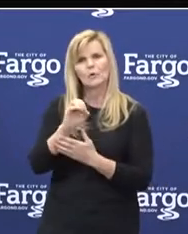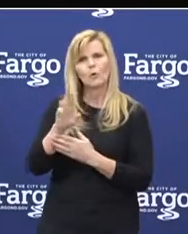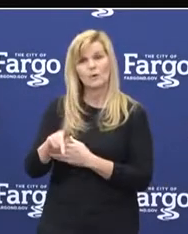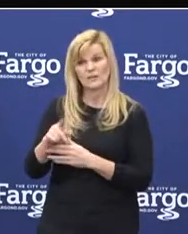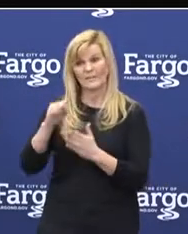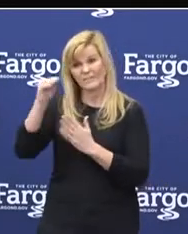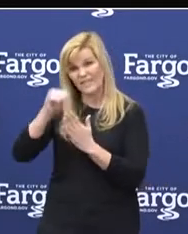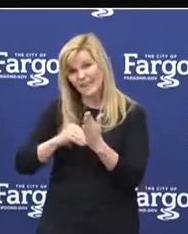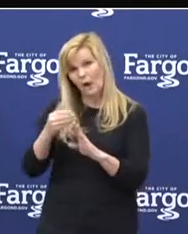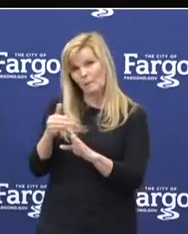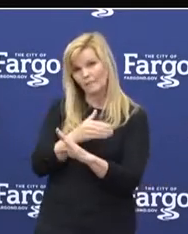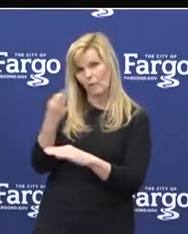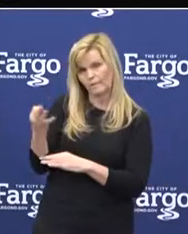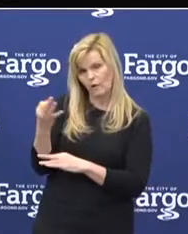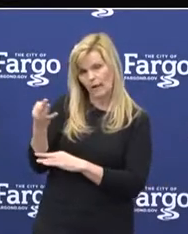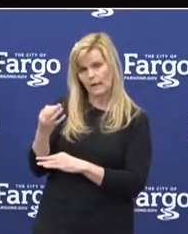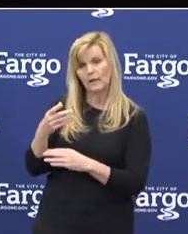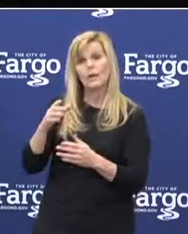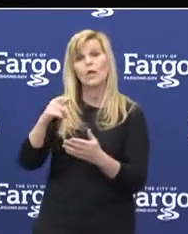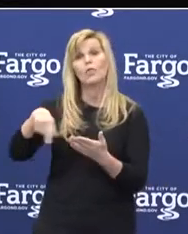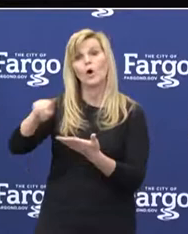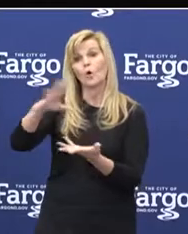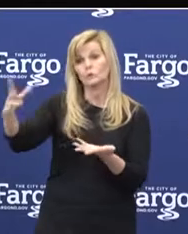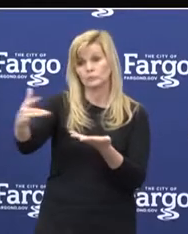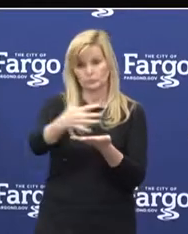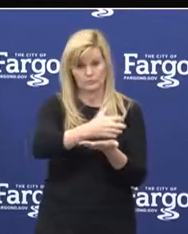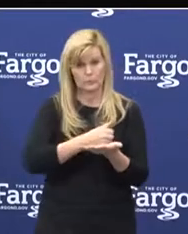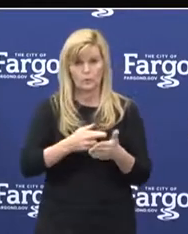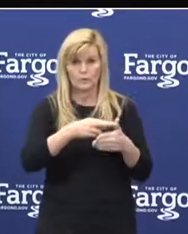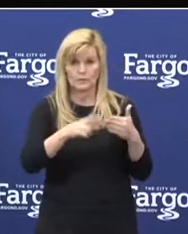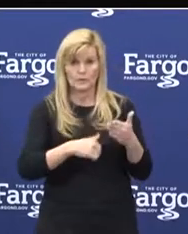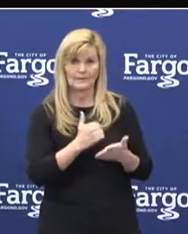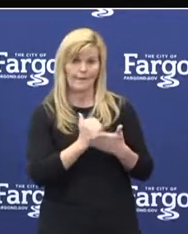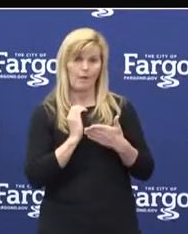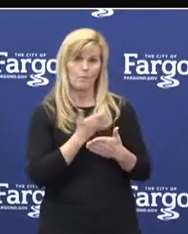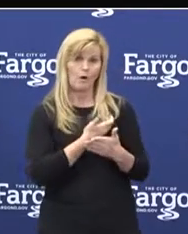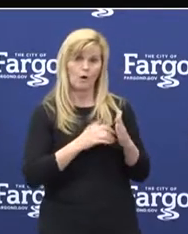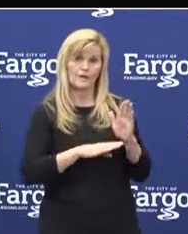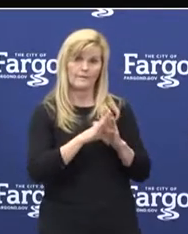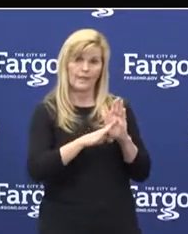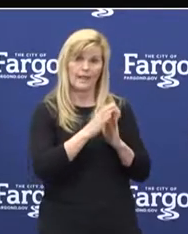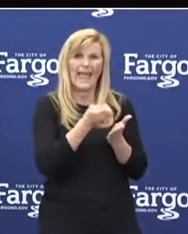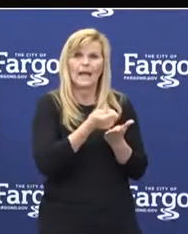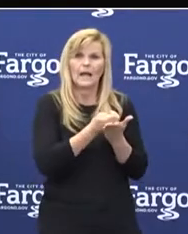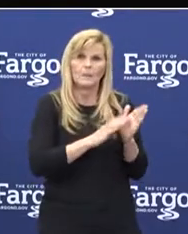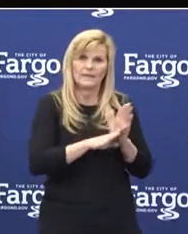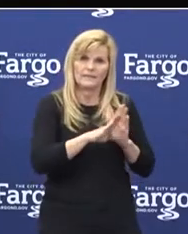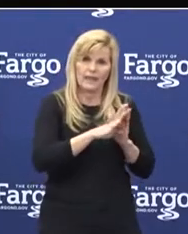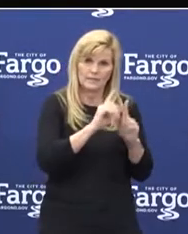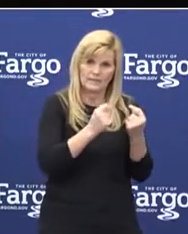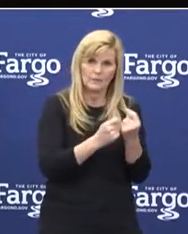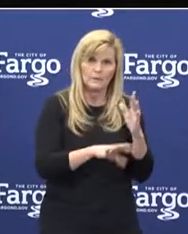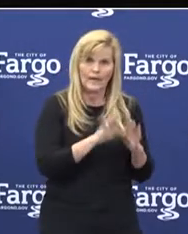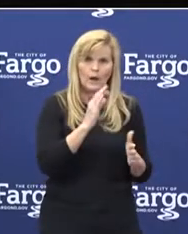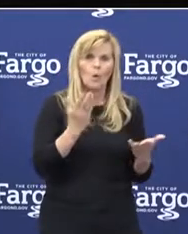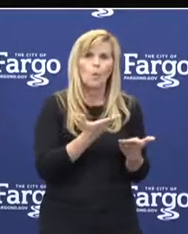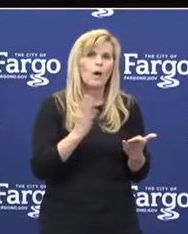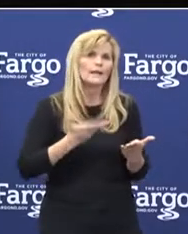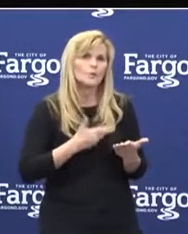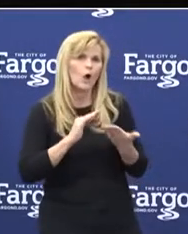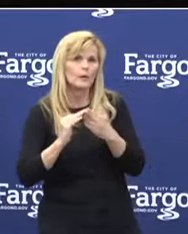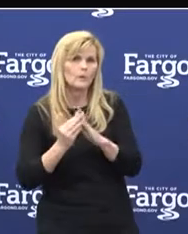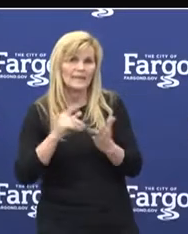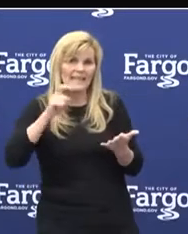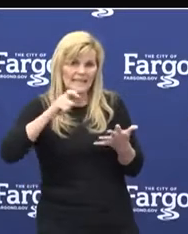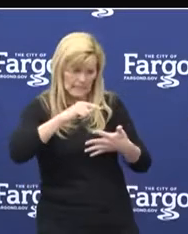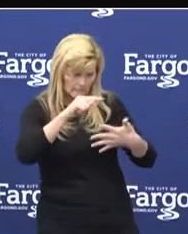The results from this survey will help our economic development team assess the needs of our communities as we develop our